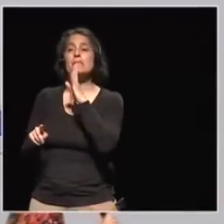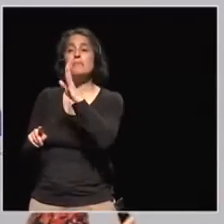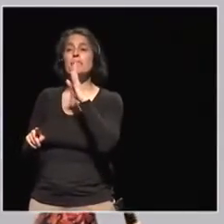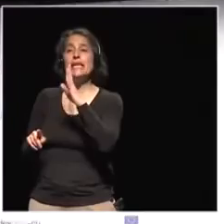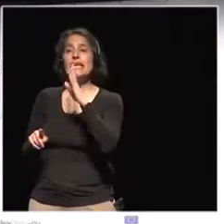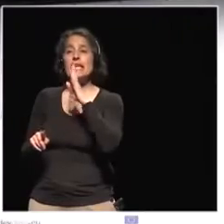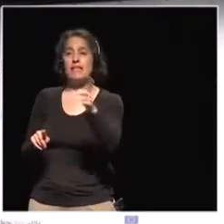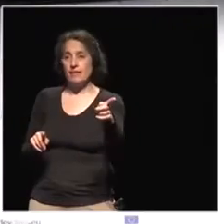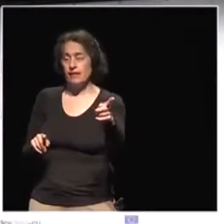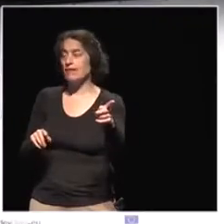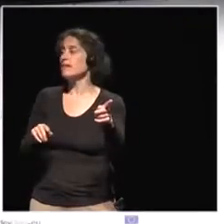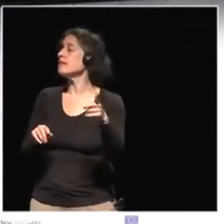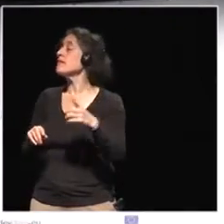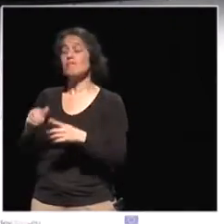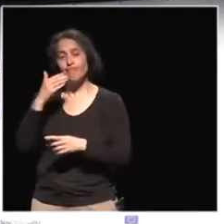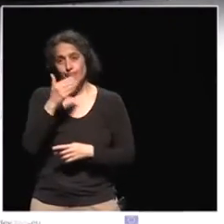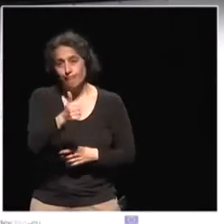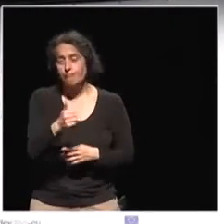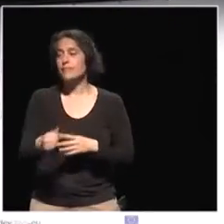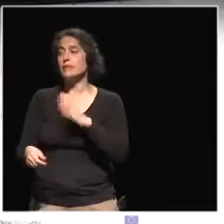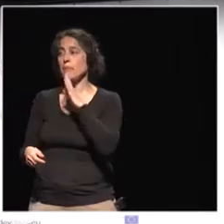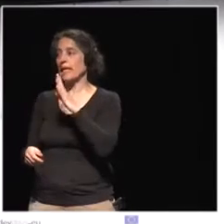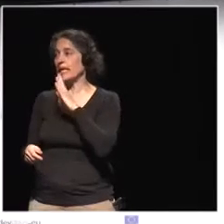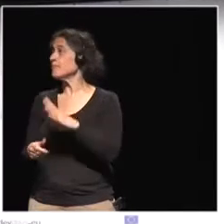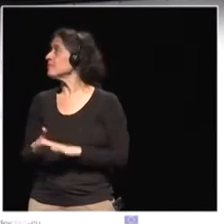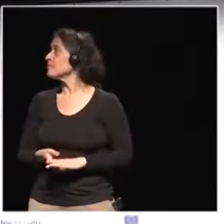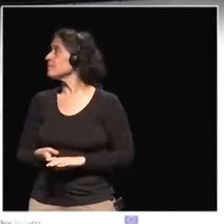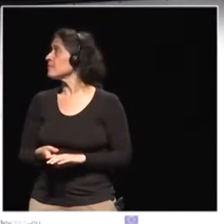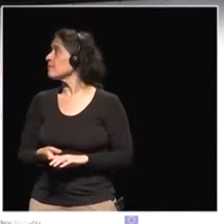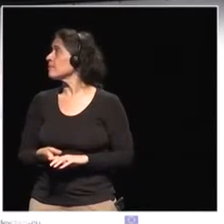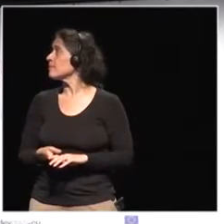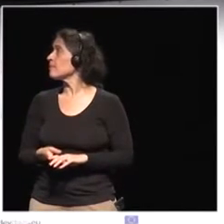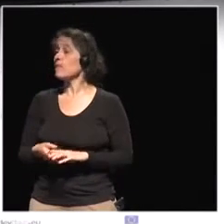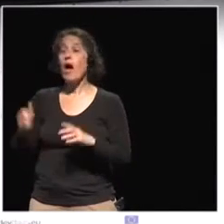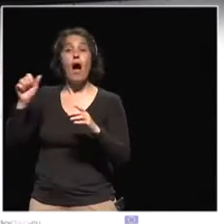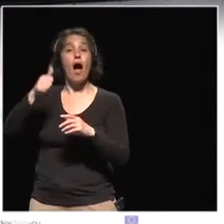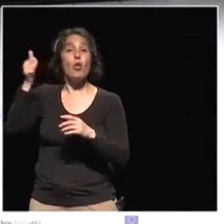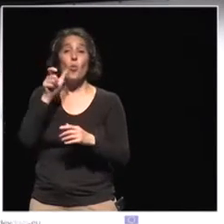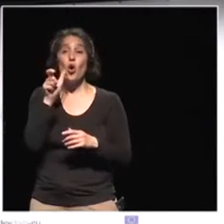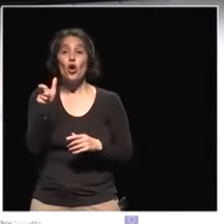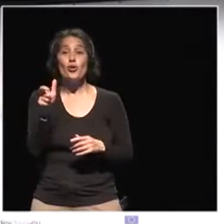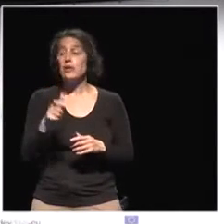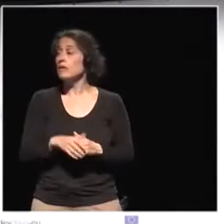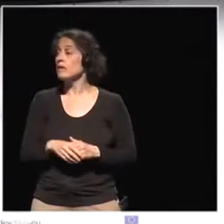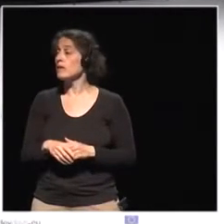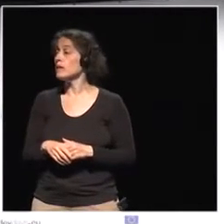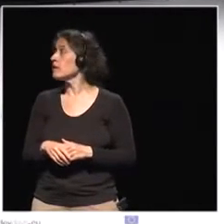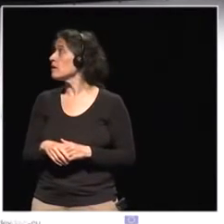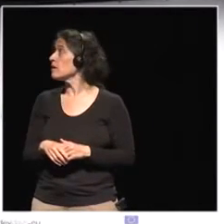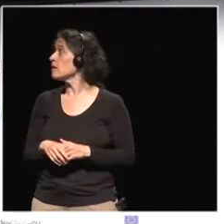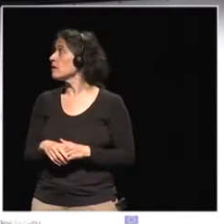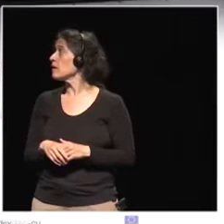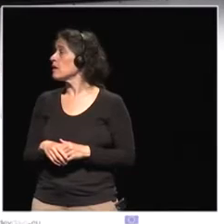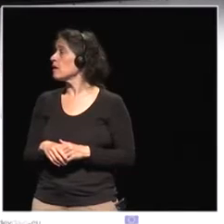Speaking. Yes, thank you. Okay. No other words? Okay, thank you very much.